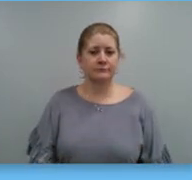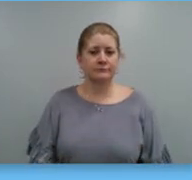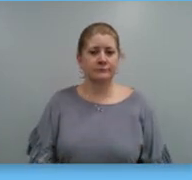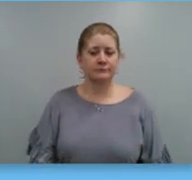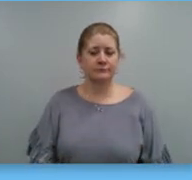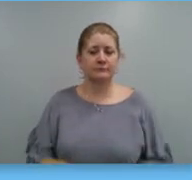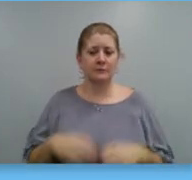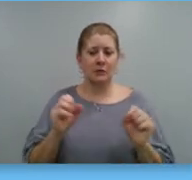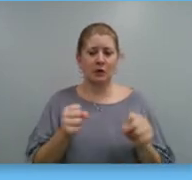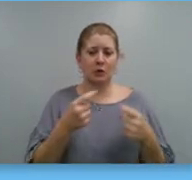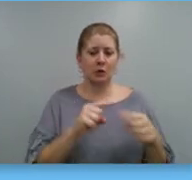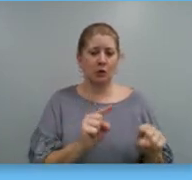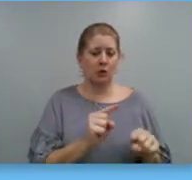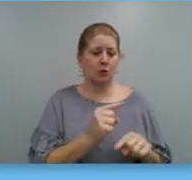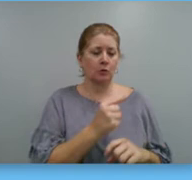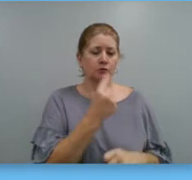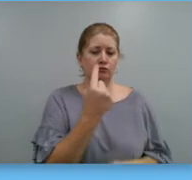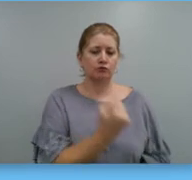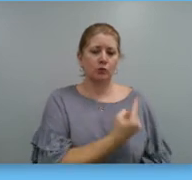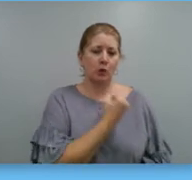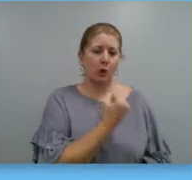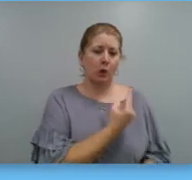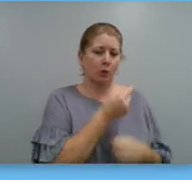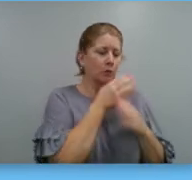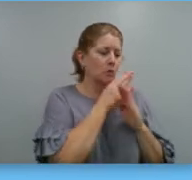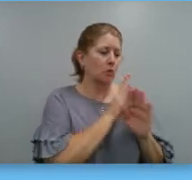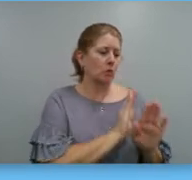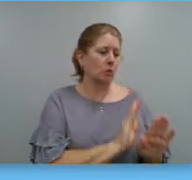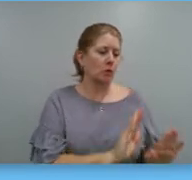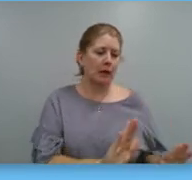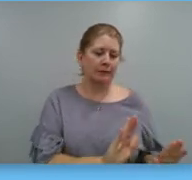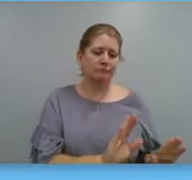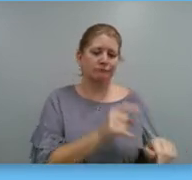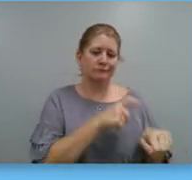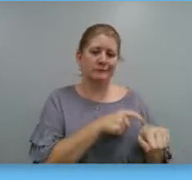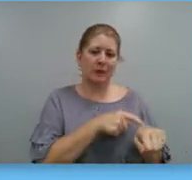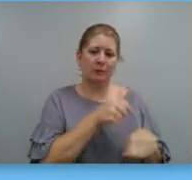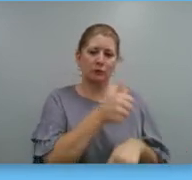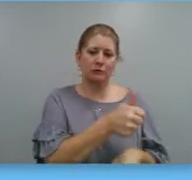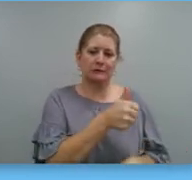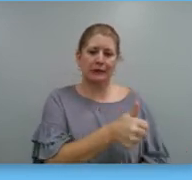You can go to a calm, quiet area where you can have some time to yourself.